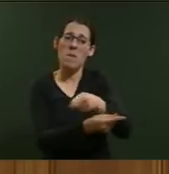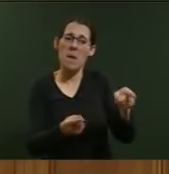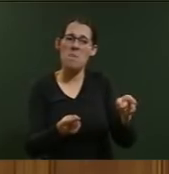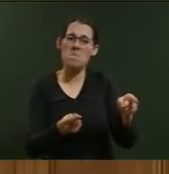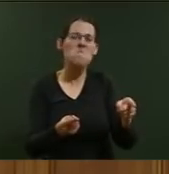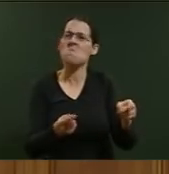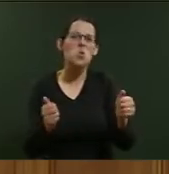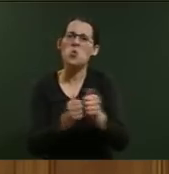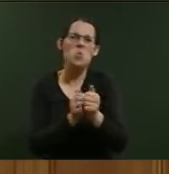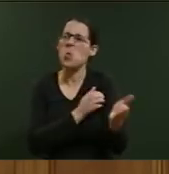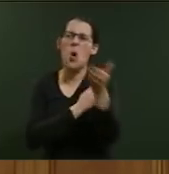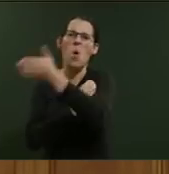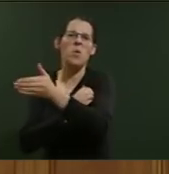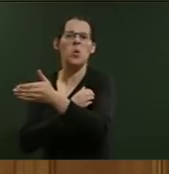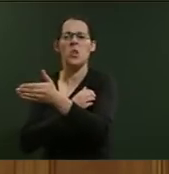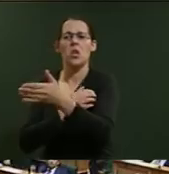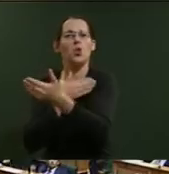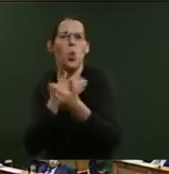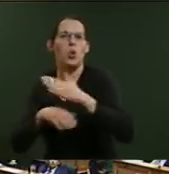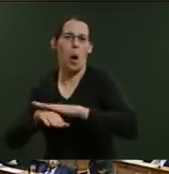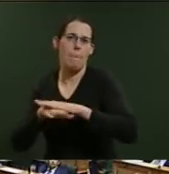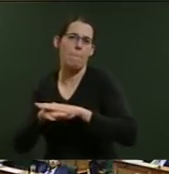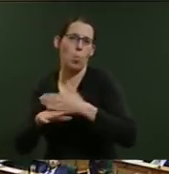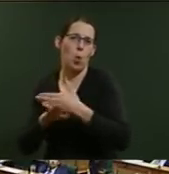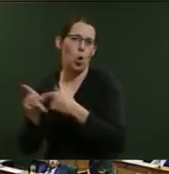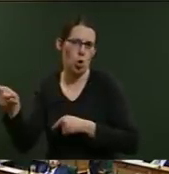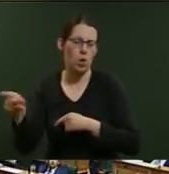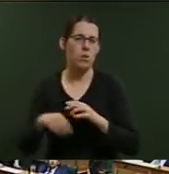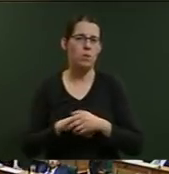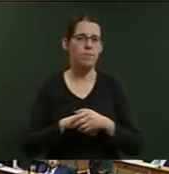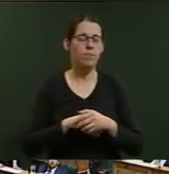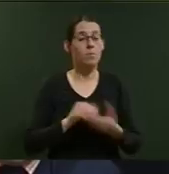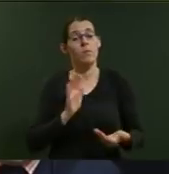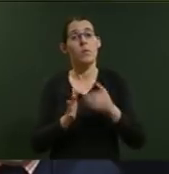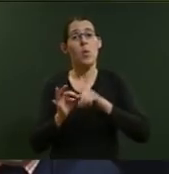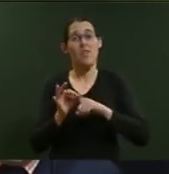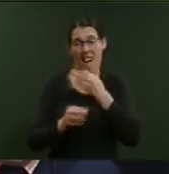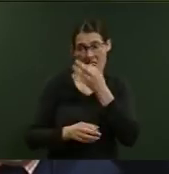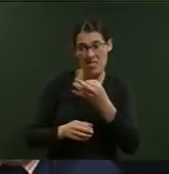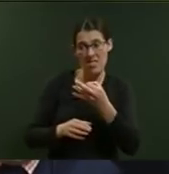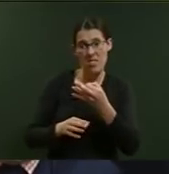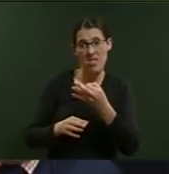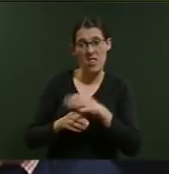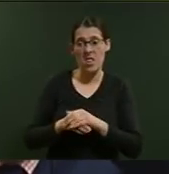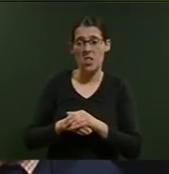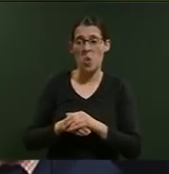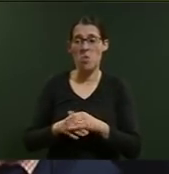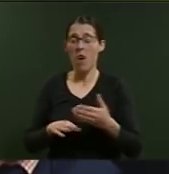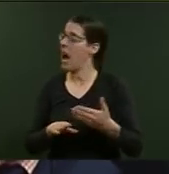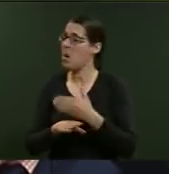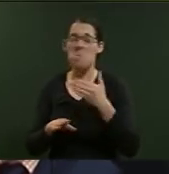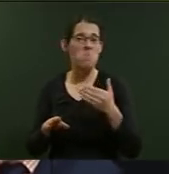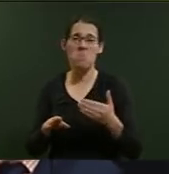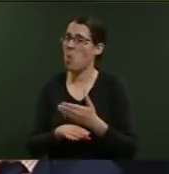duration placements. Supplementary. Should unemployed never do well nefs sitting on the couch